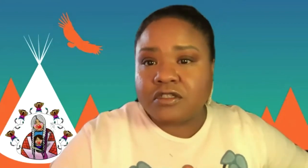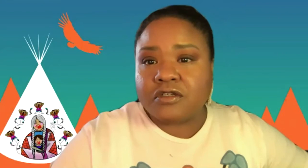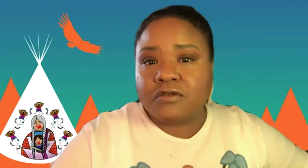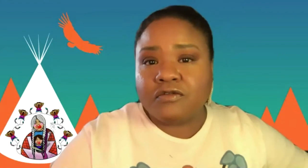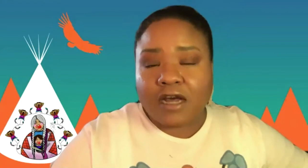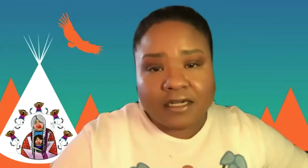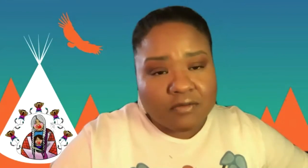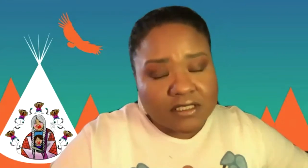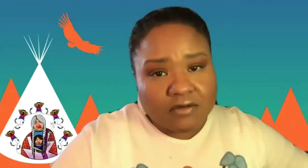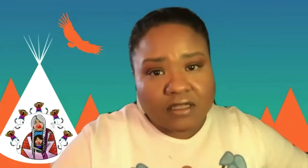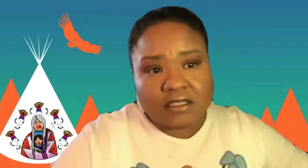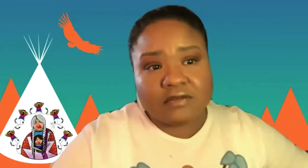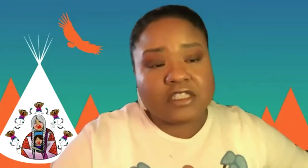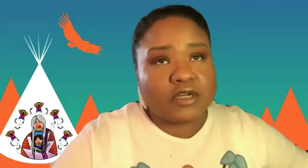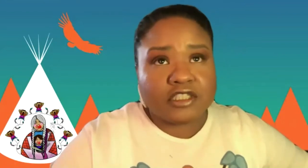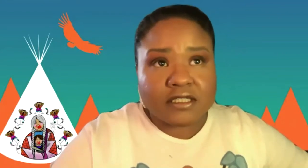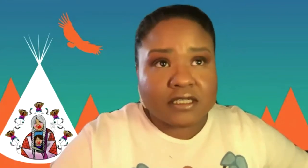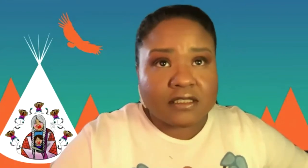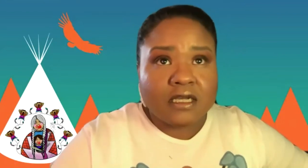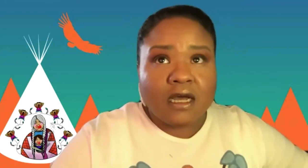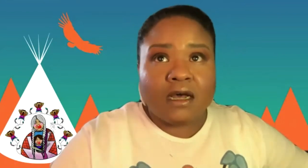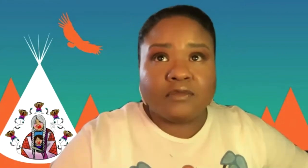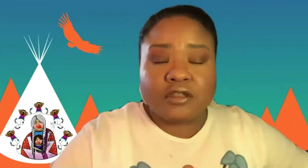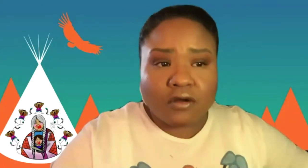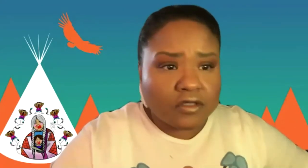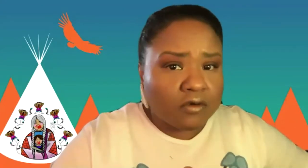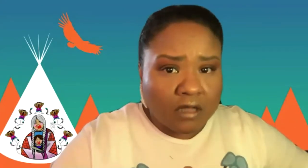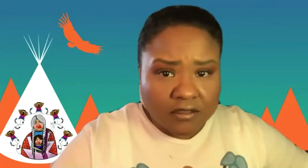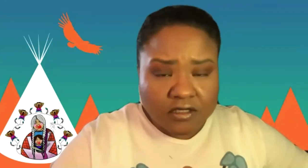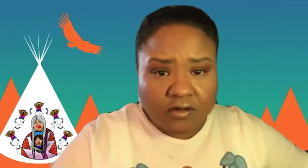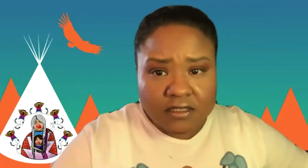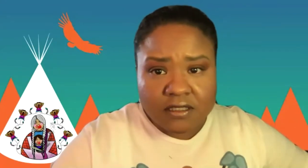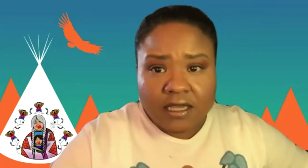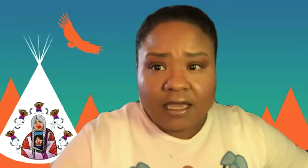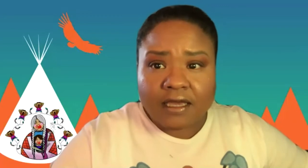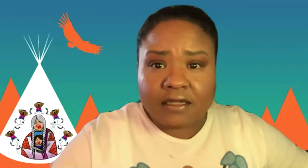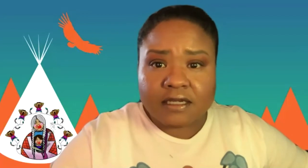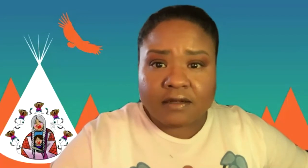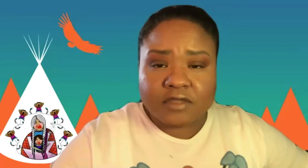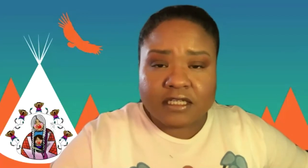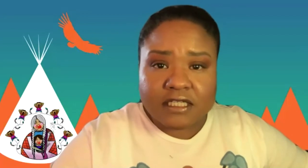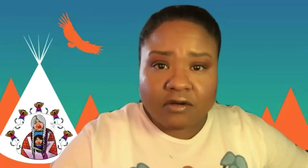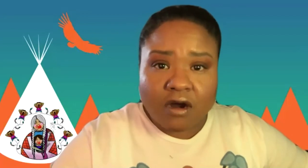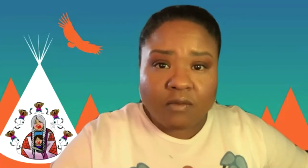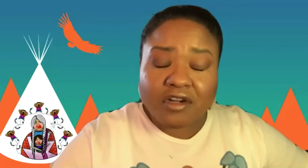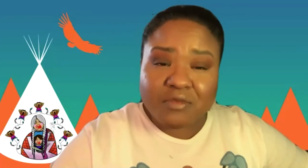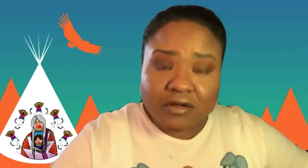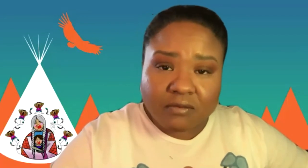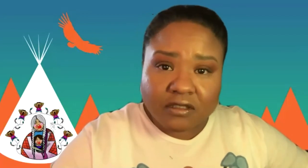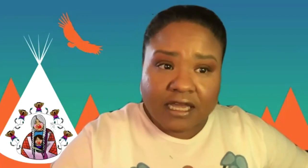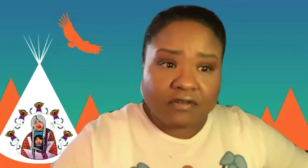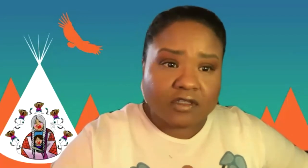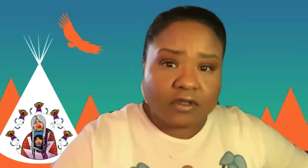to find our missing relatives, to bring justice to those who are lost to us, and to continue our